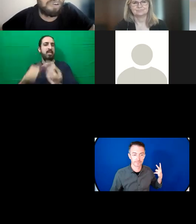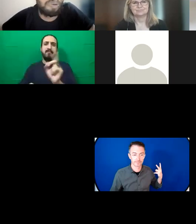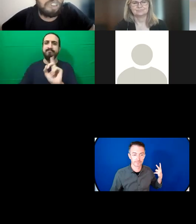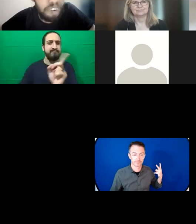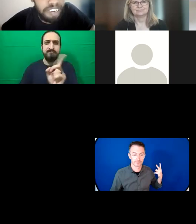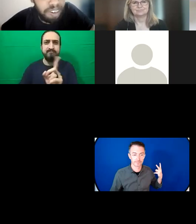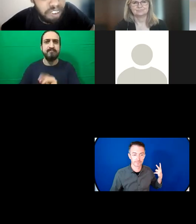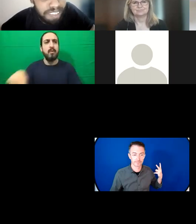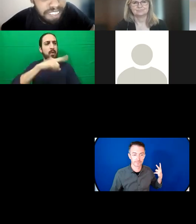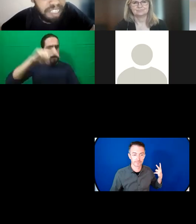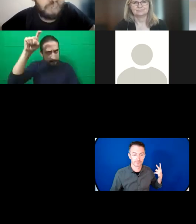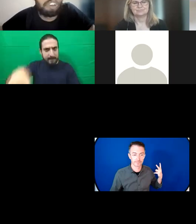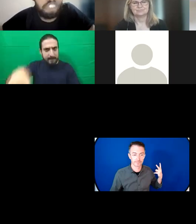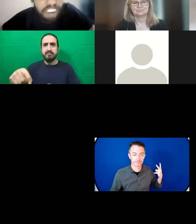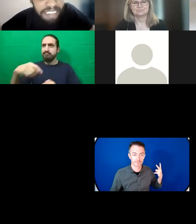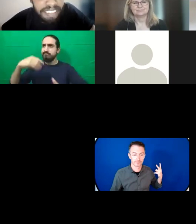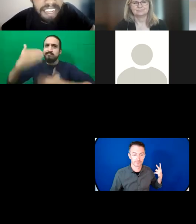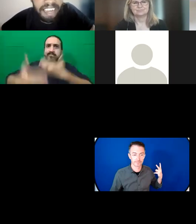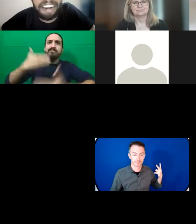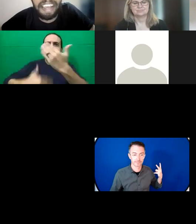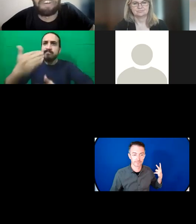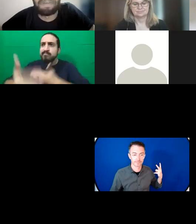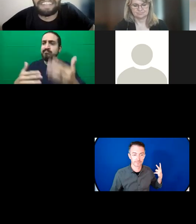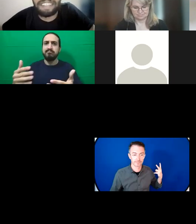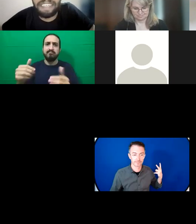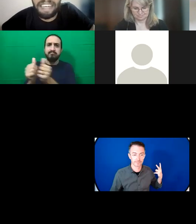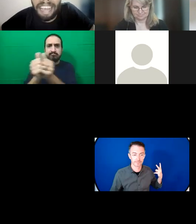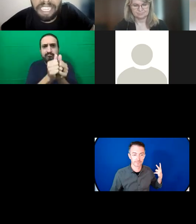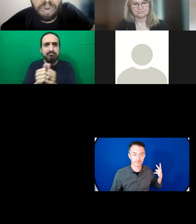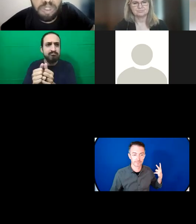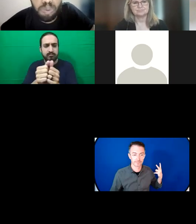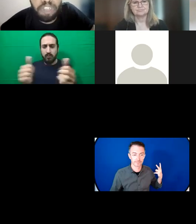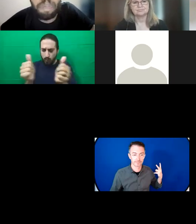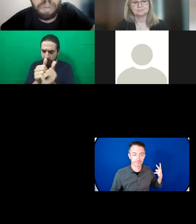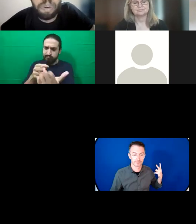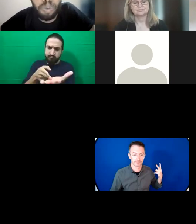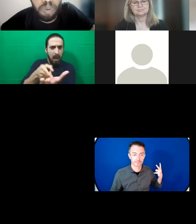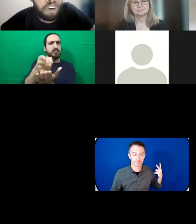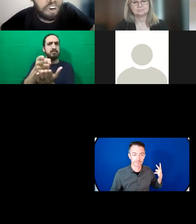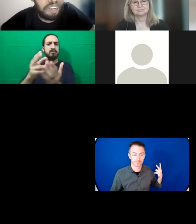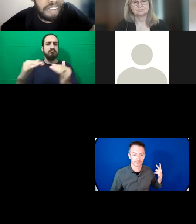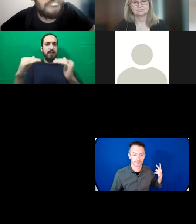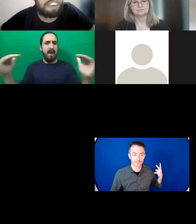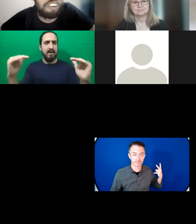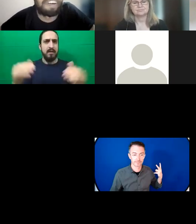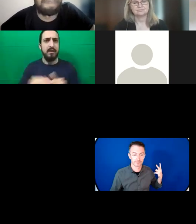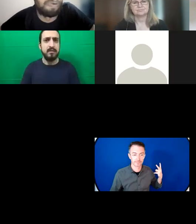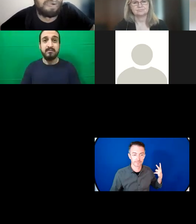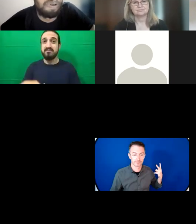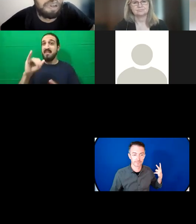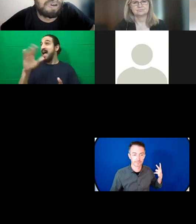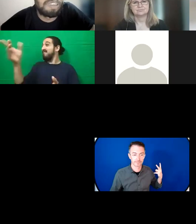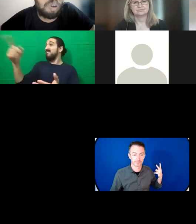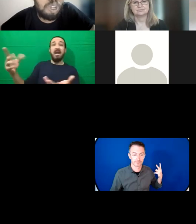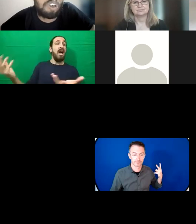Glasgow with honesty with fairness and accountability otherwise we young people will not cannot forgive